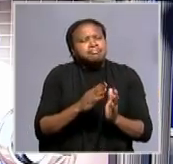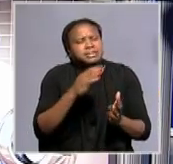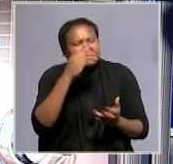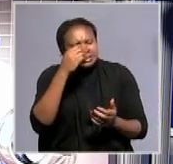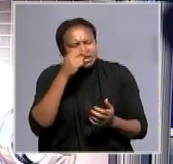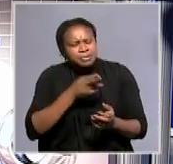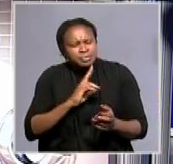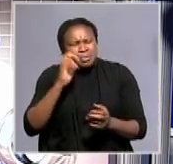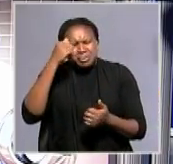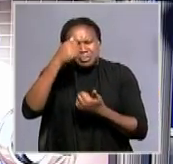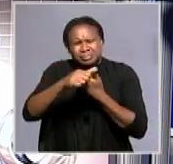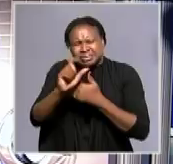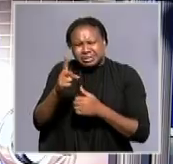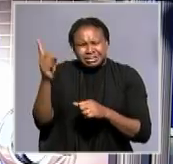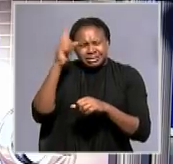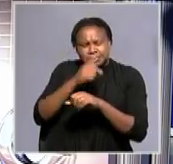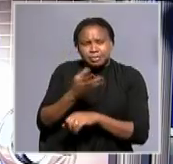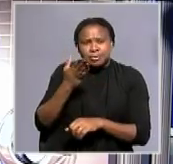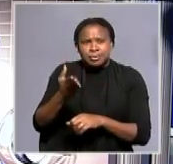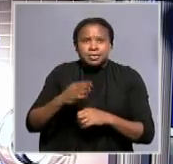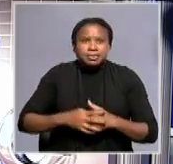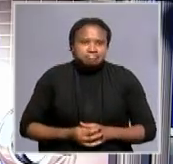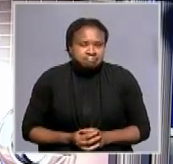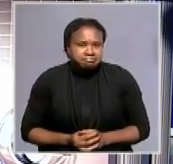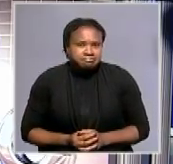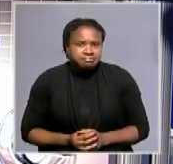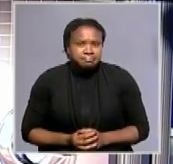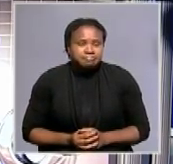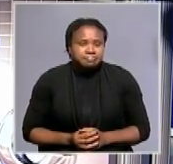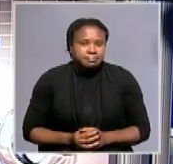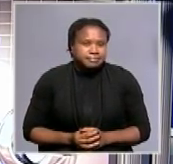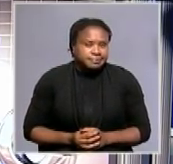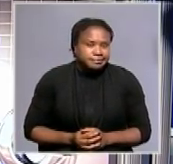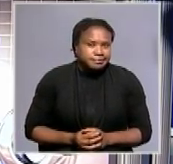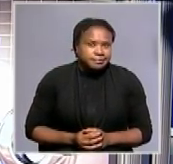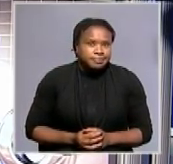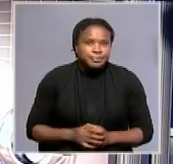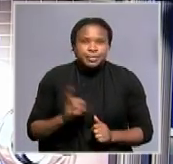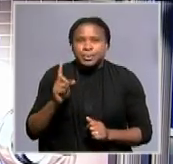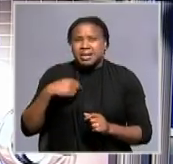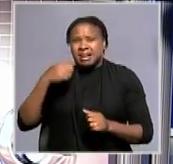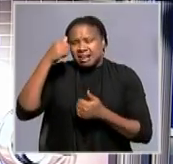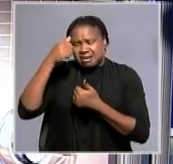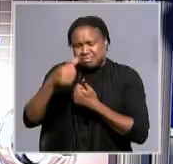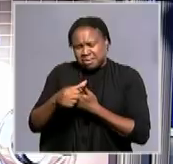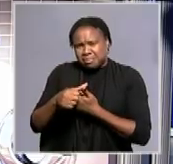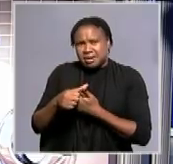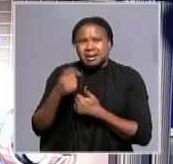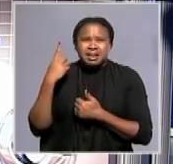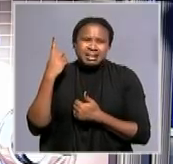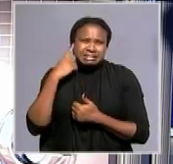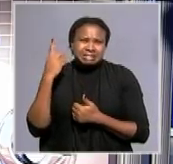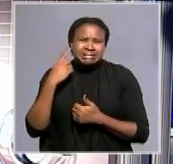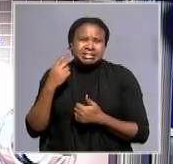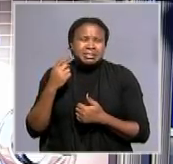that fateful day? What I can remember, when I think of the Kasinga, still hear the bombing